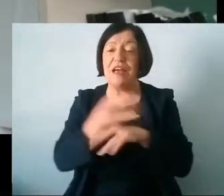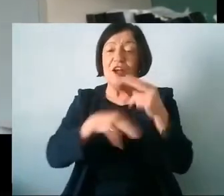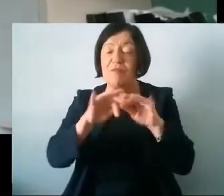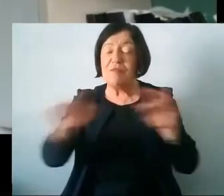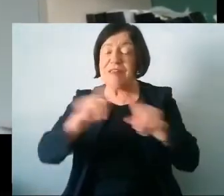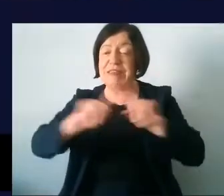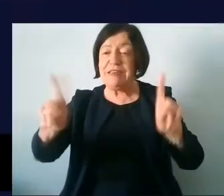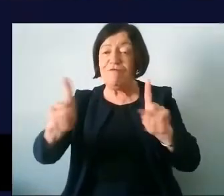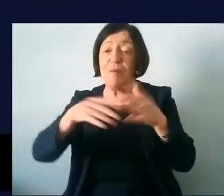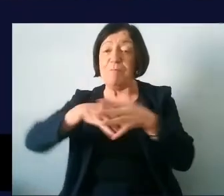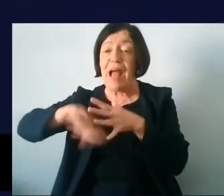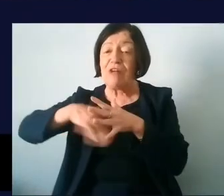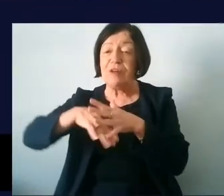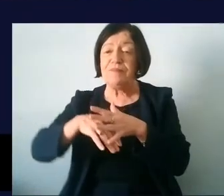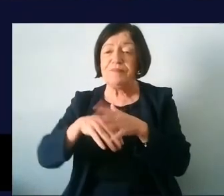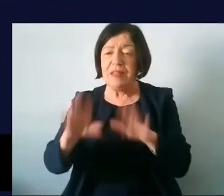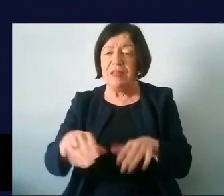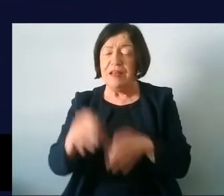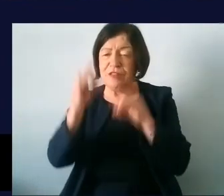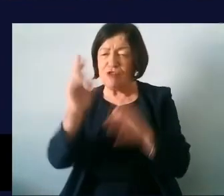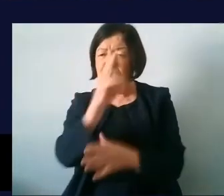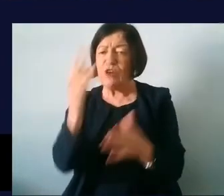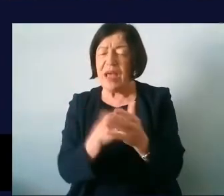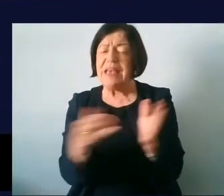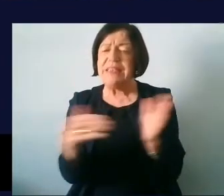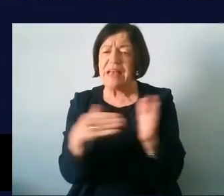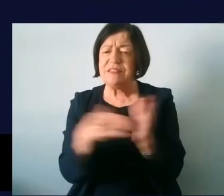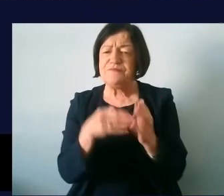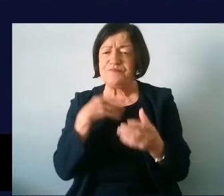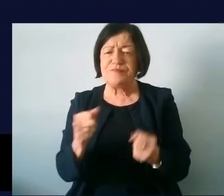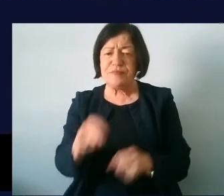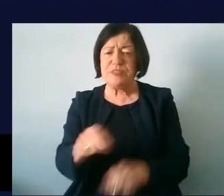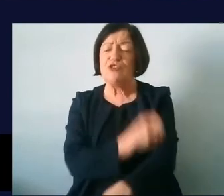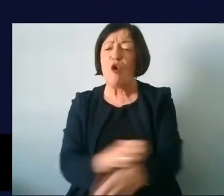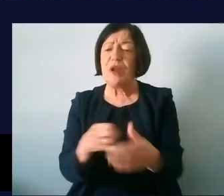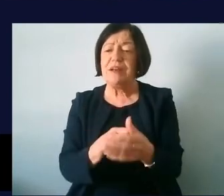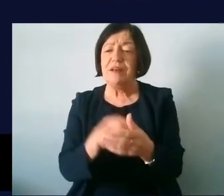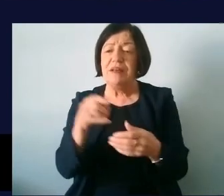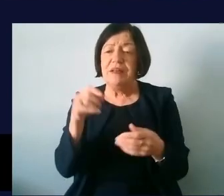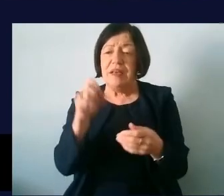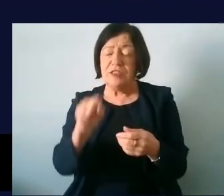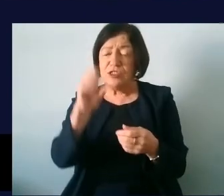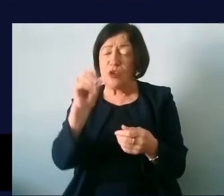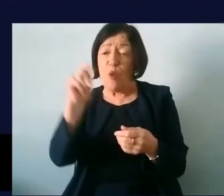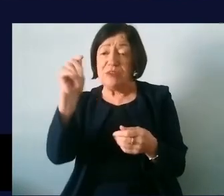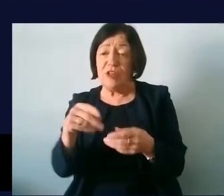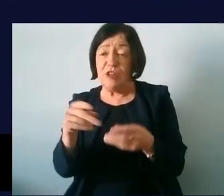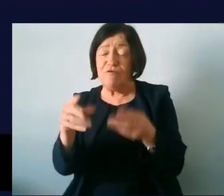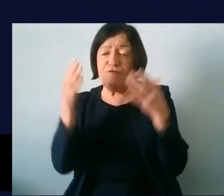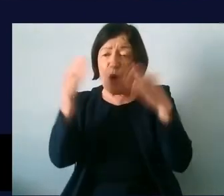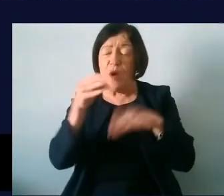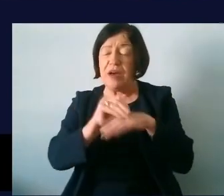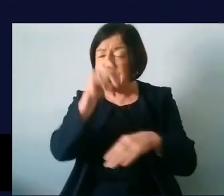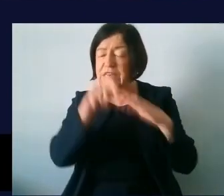backgrounds. Lovely that's a great question yeah so we we have this organization there Scotians which focuses on teacher